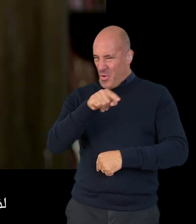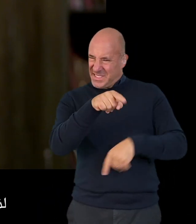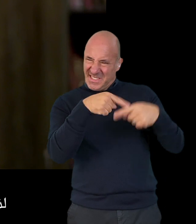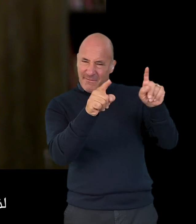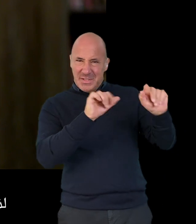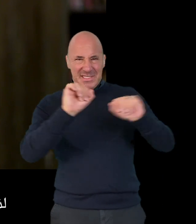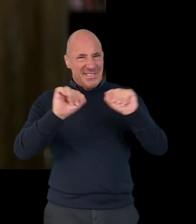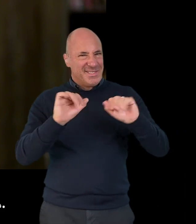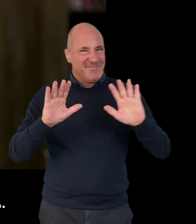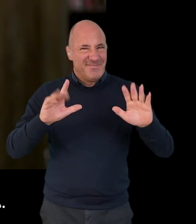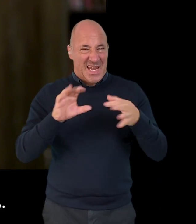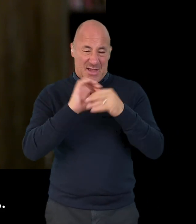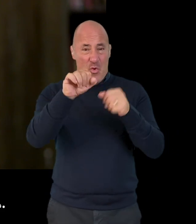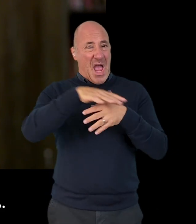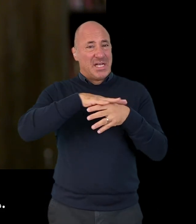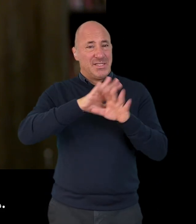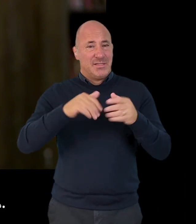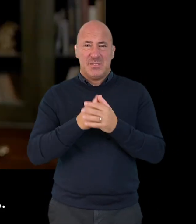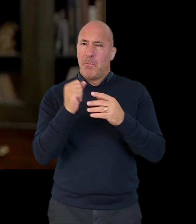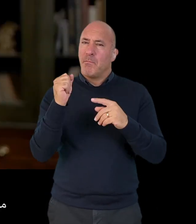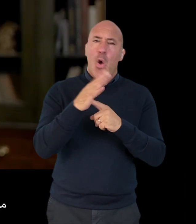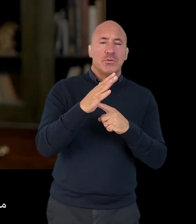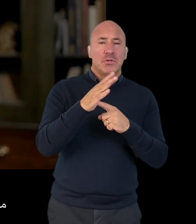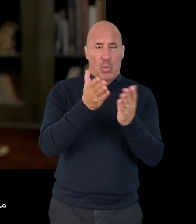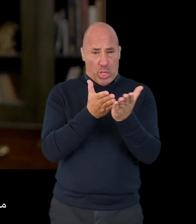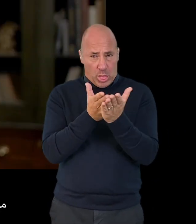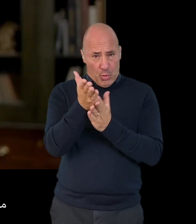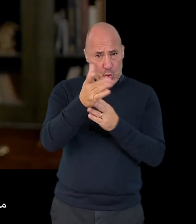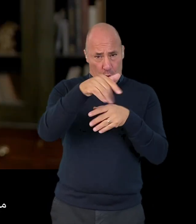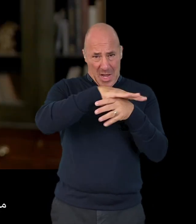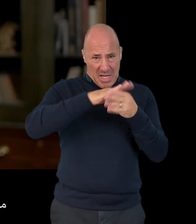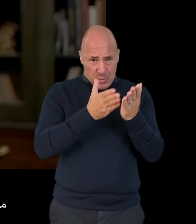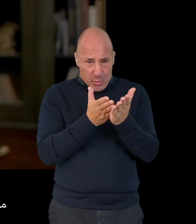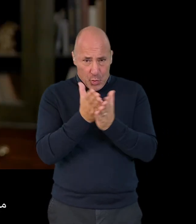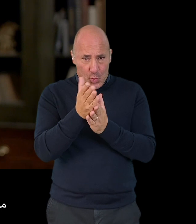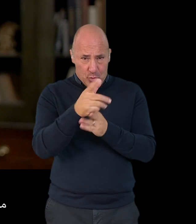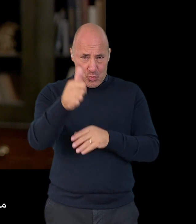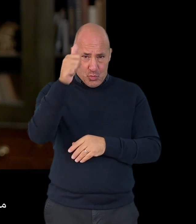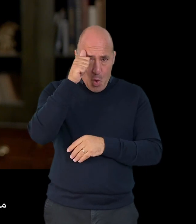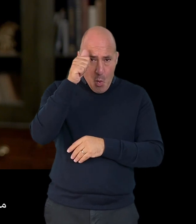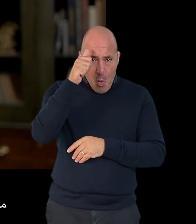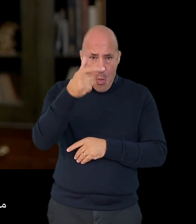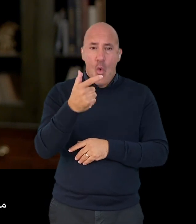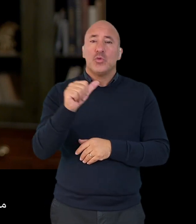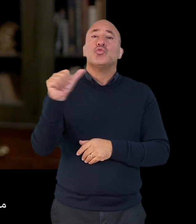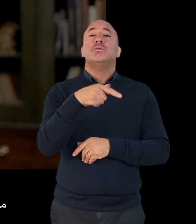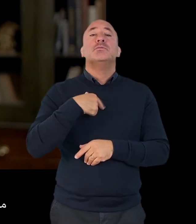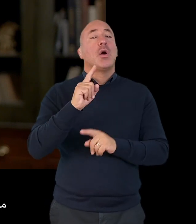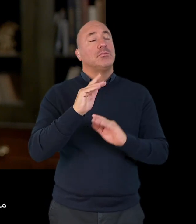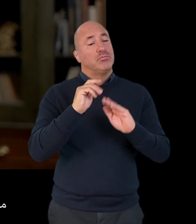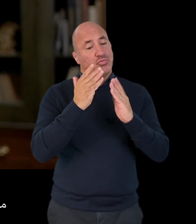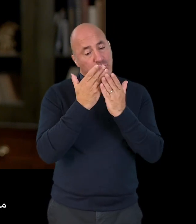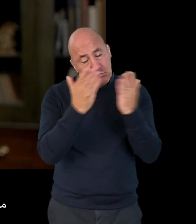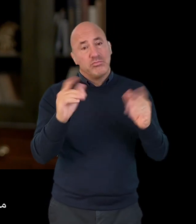take from this video whatever matches with your case. It is important that throughout your case you know that you are entitled